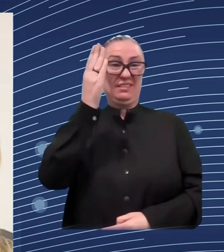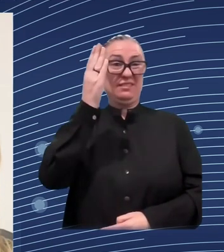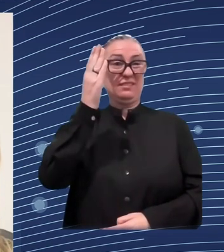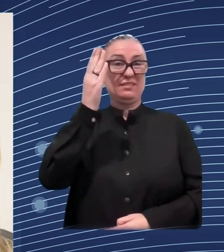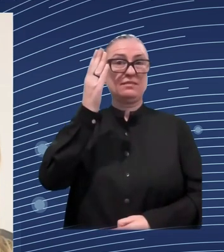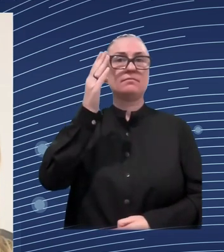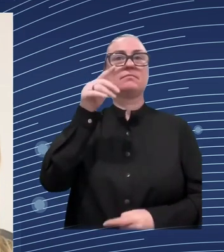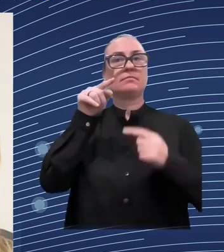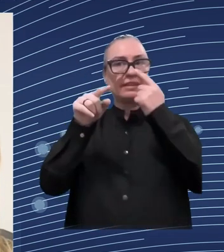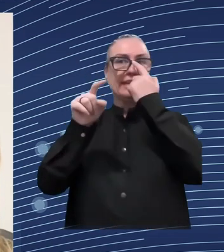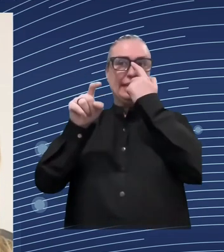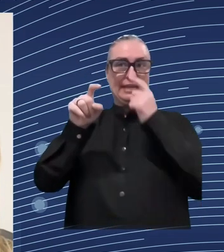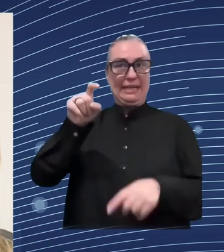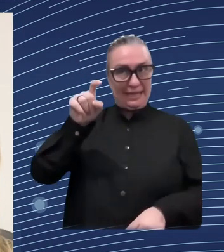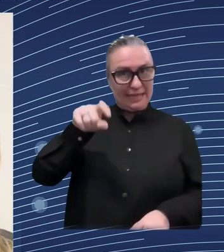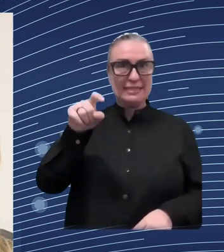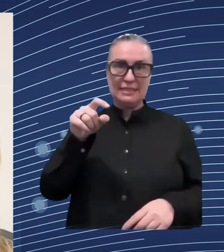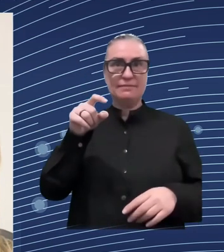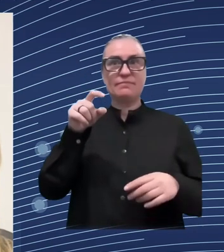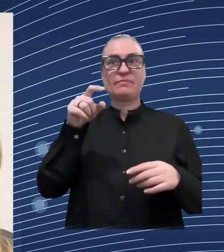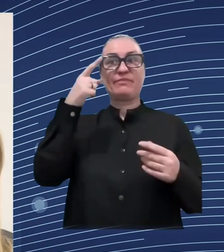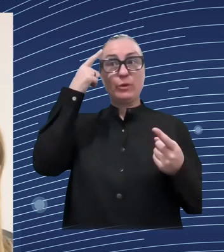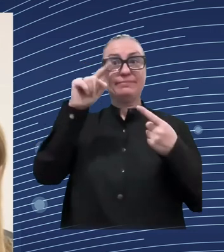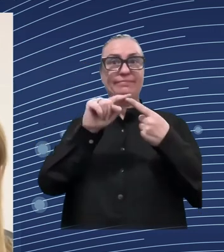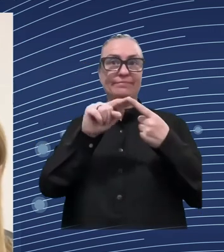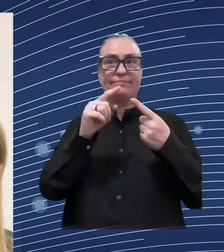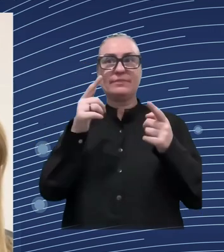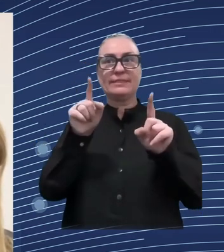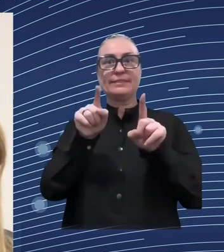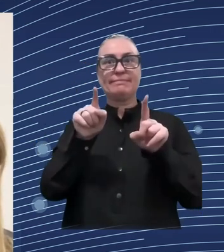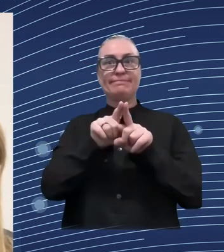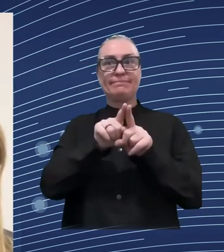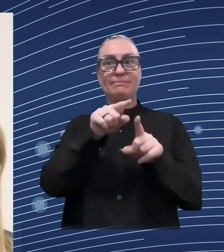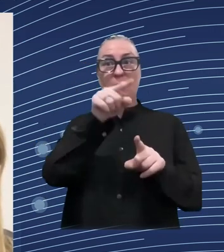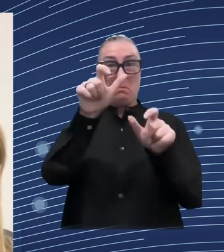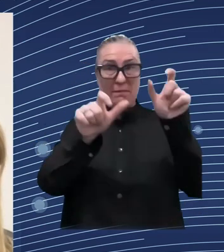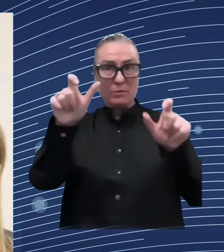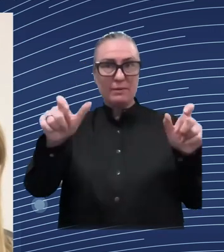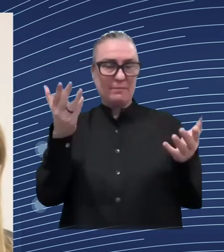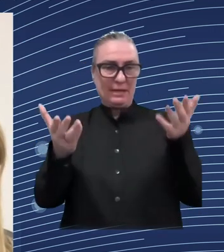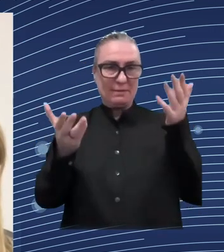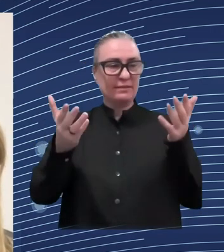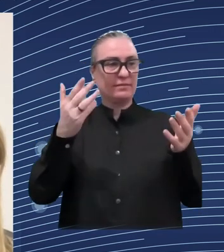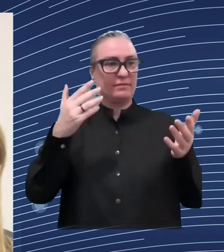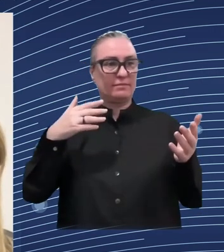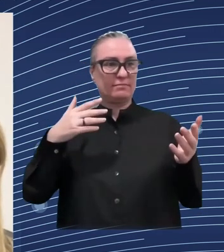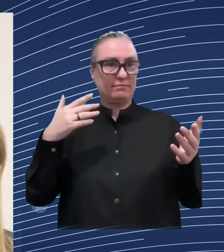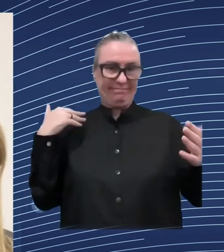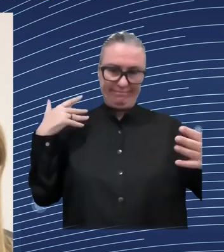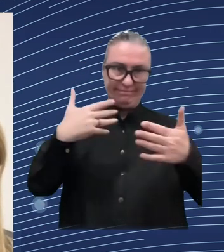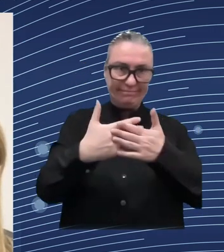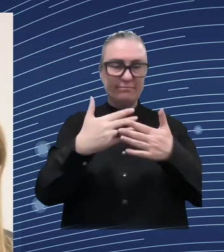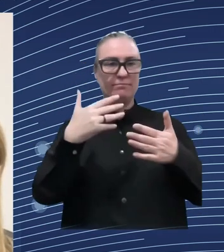and uh because this is a message and it's a wrong message to uh the aggressor